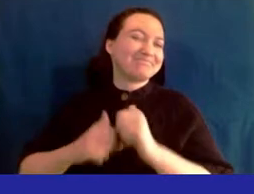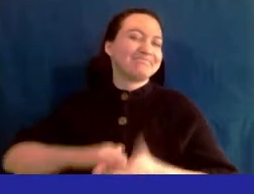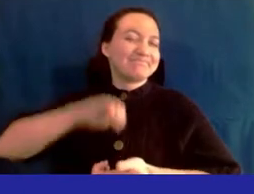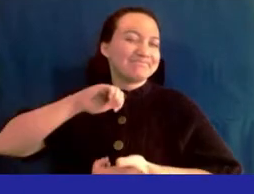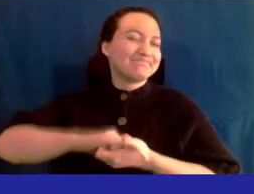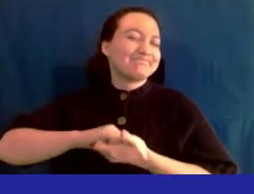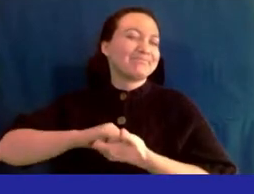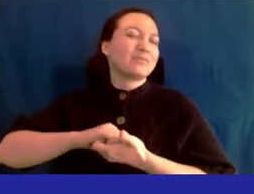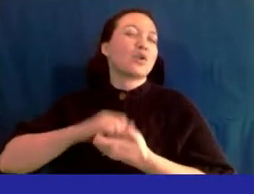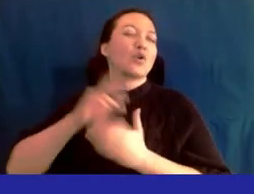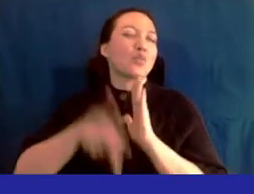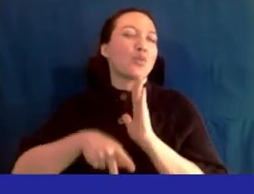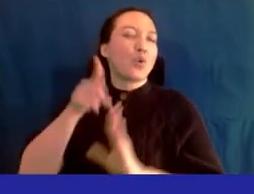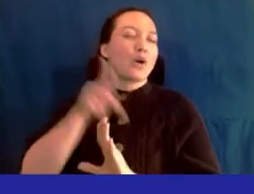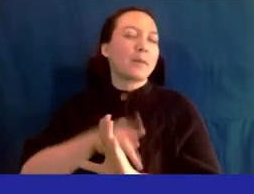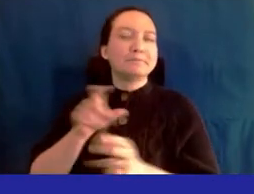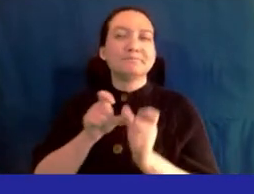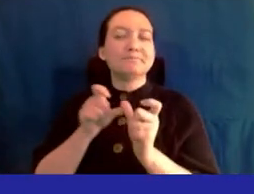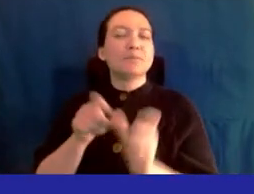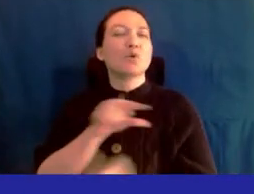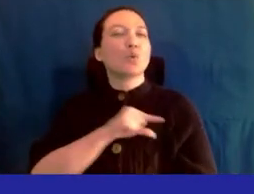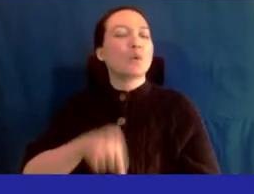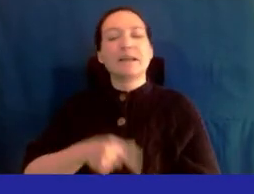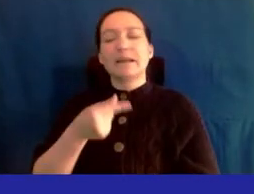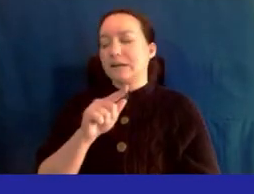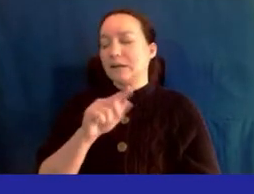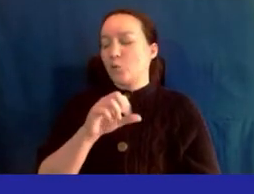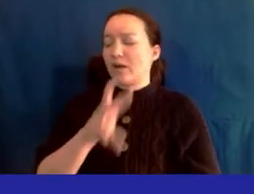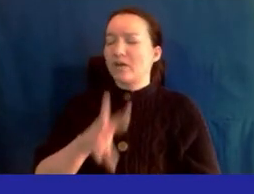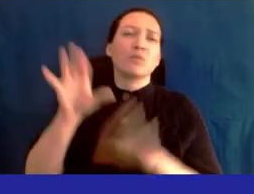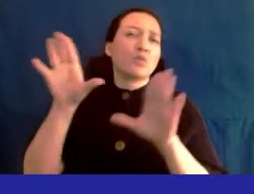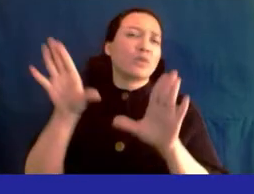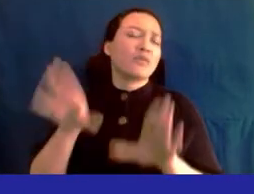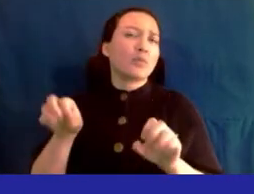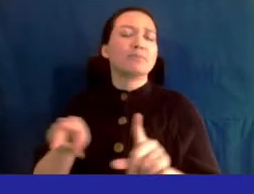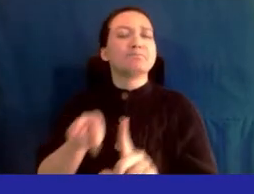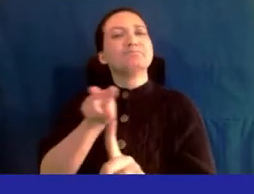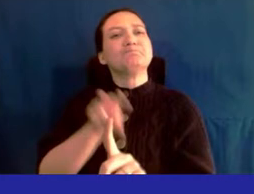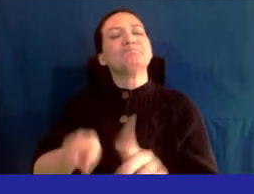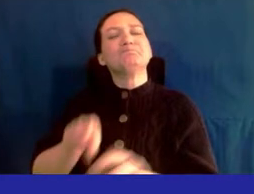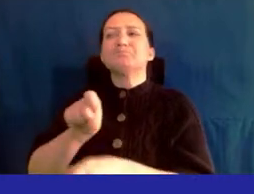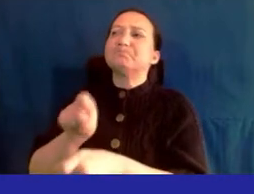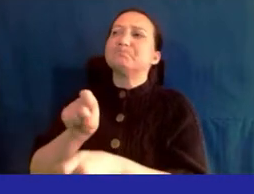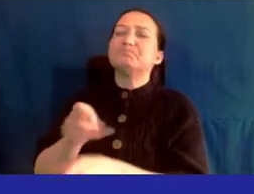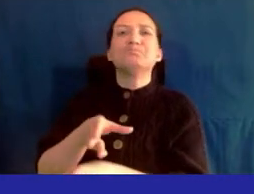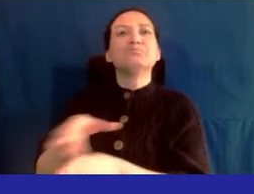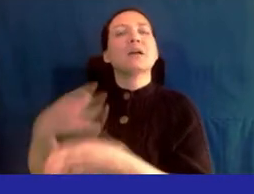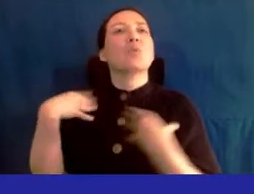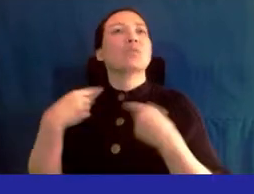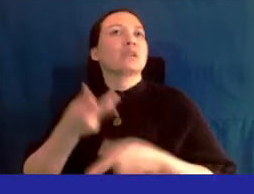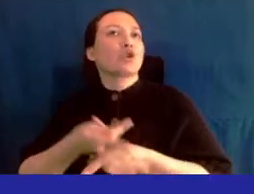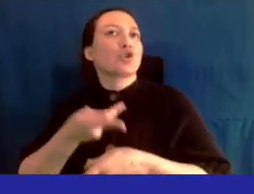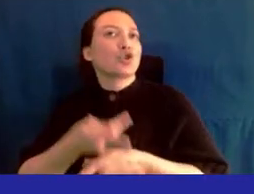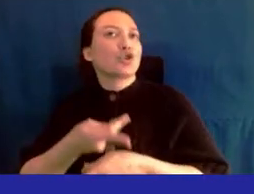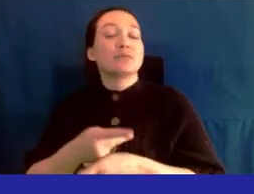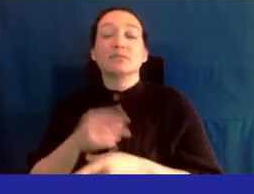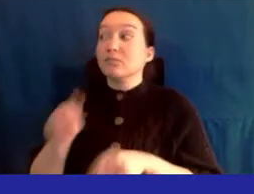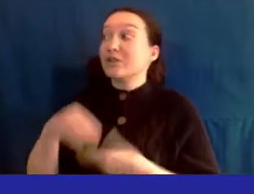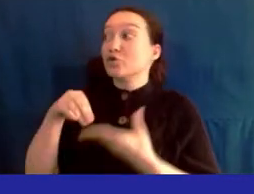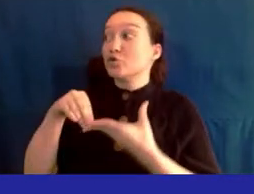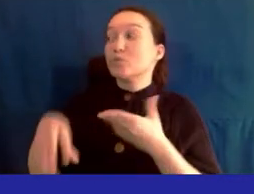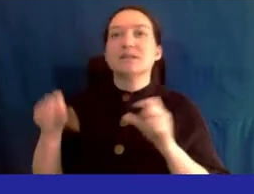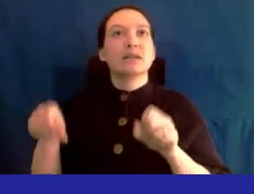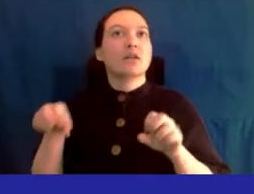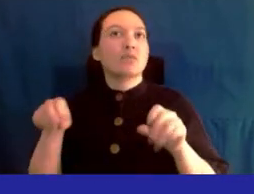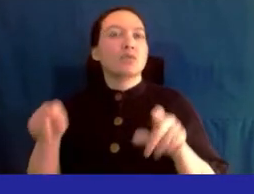pathway program to queen's gateway to create an amazing opportunity for them to observe careers in healthcare it will provide students the